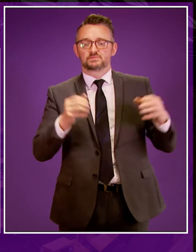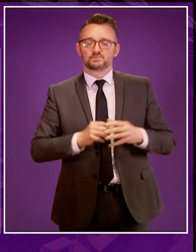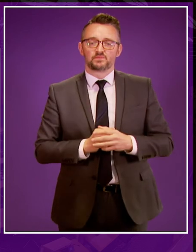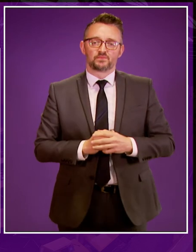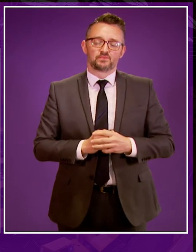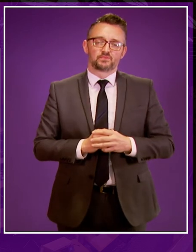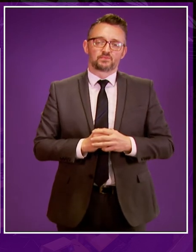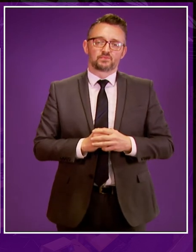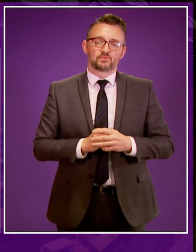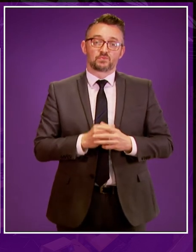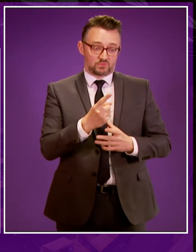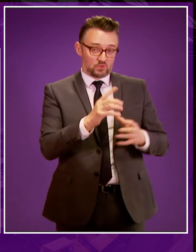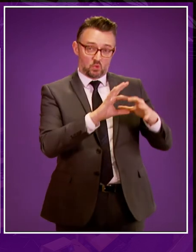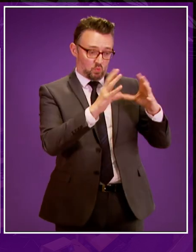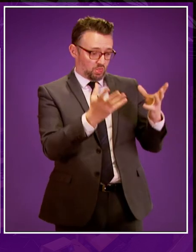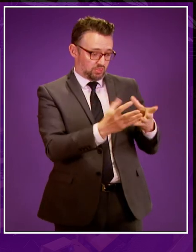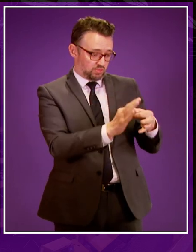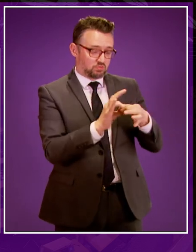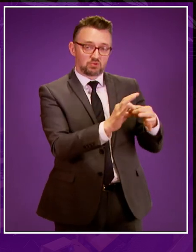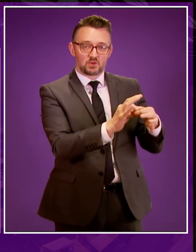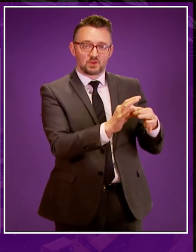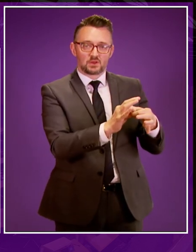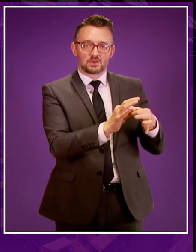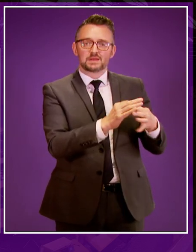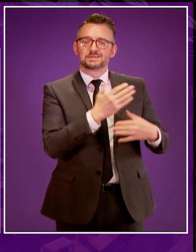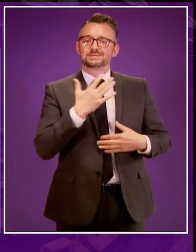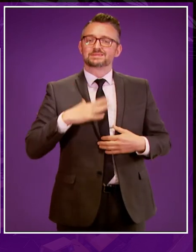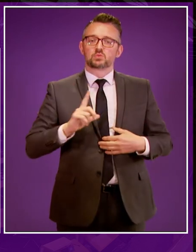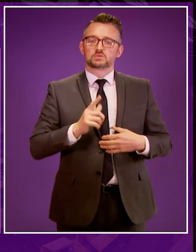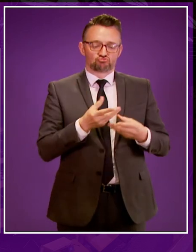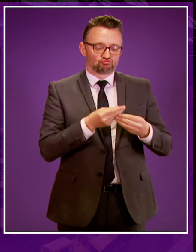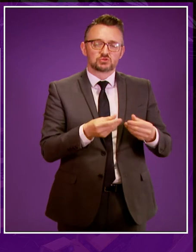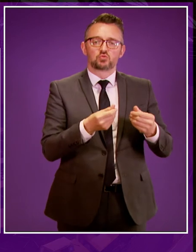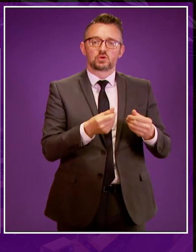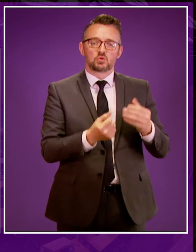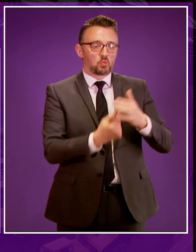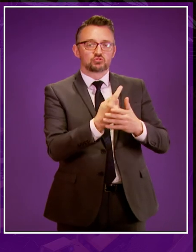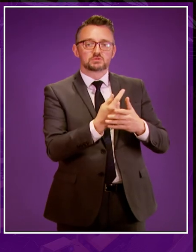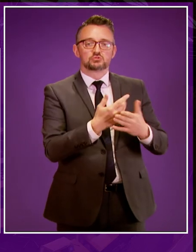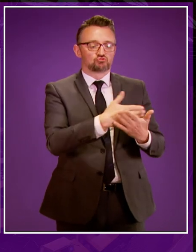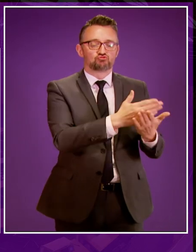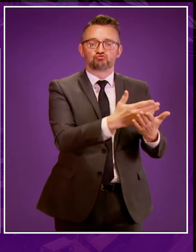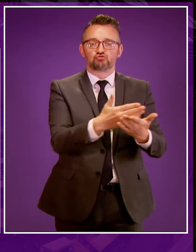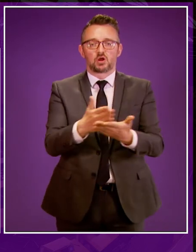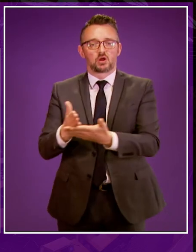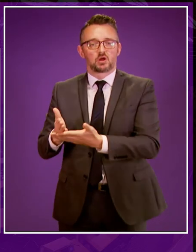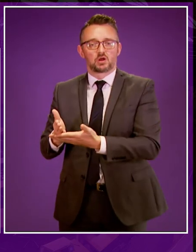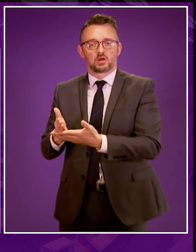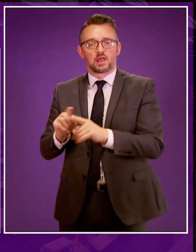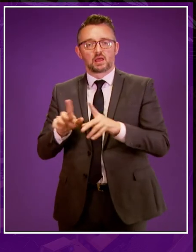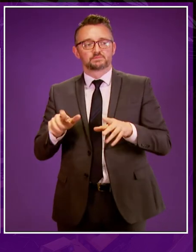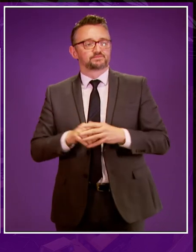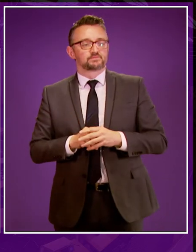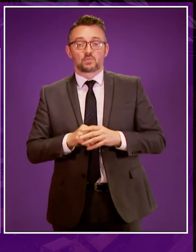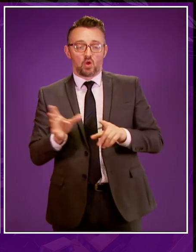This oneness also demands an equitable distribution of resources and opportunities, including universal